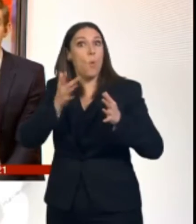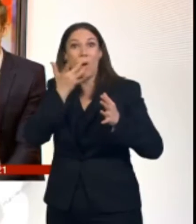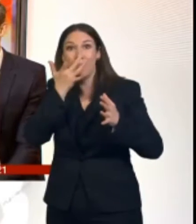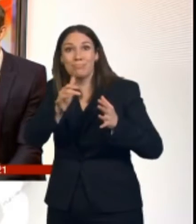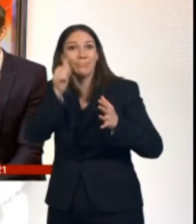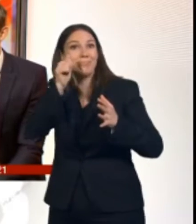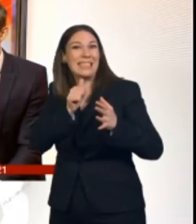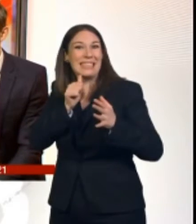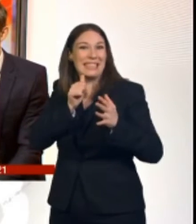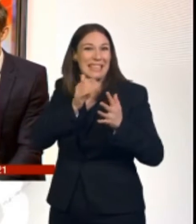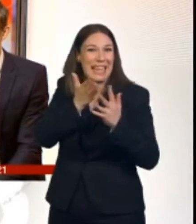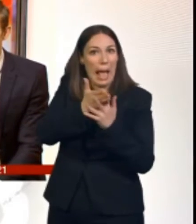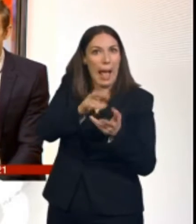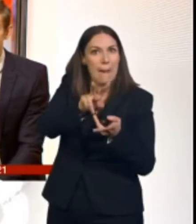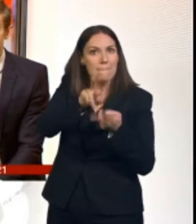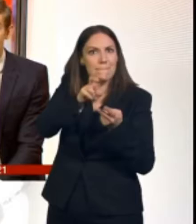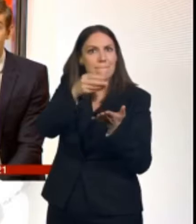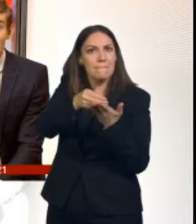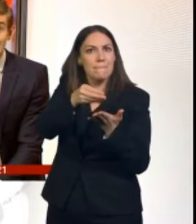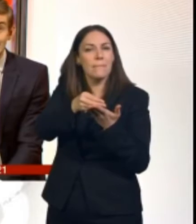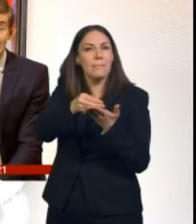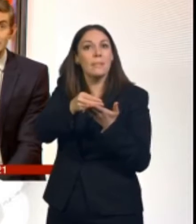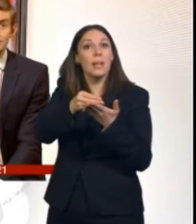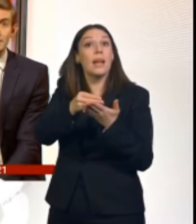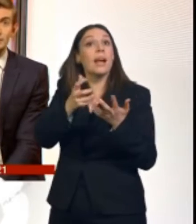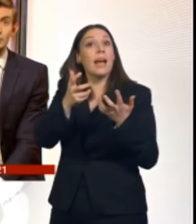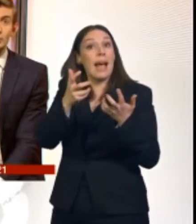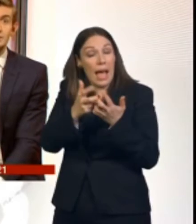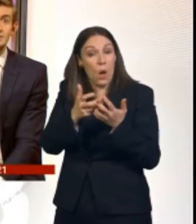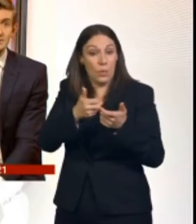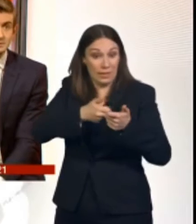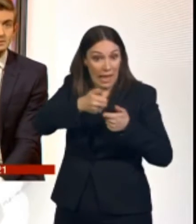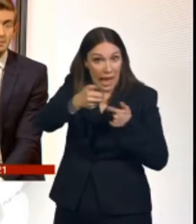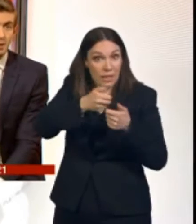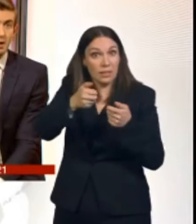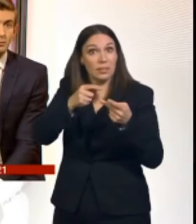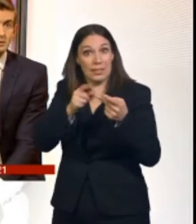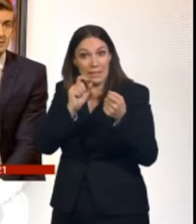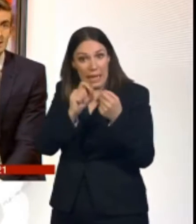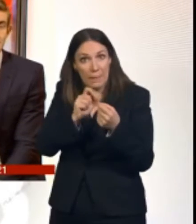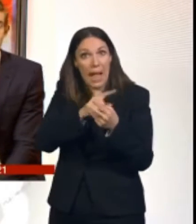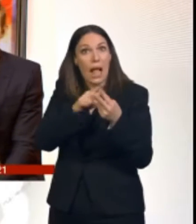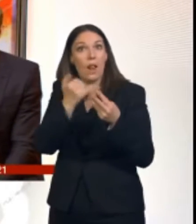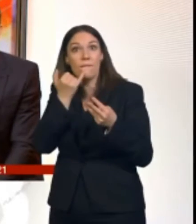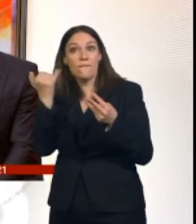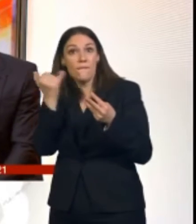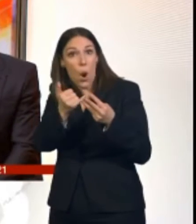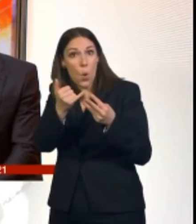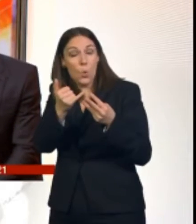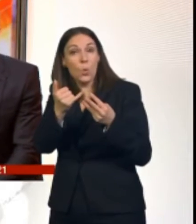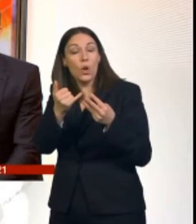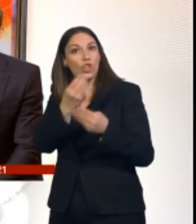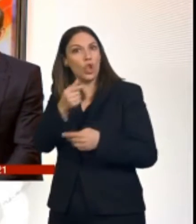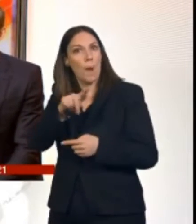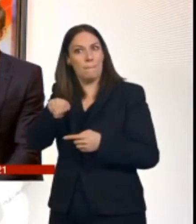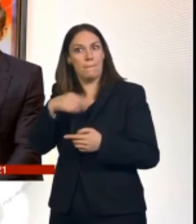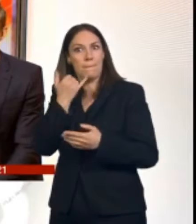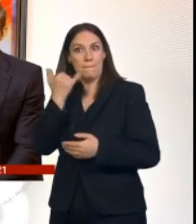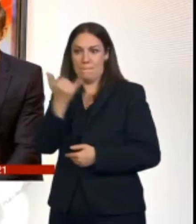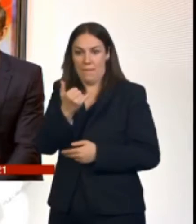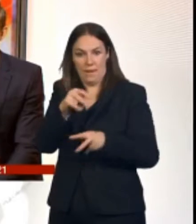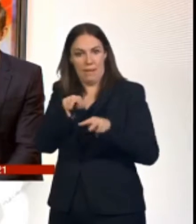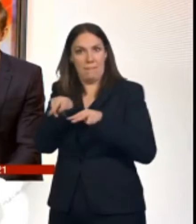increasingly sophisticated. Some messages though threaten legal action if the caller doesn't comply with the demand to transfer money. Well